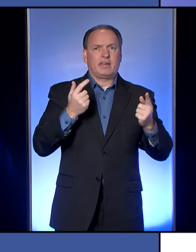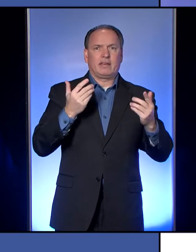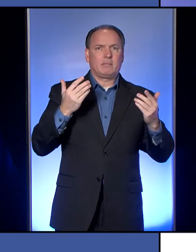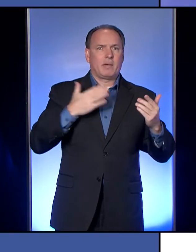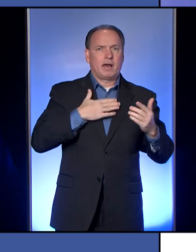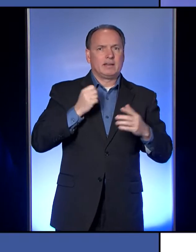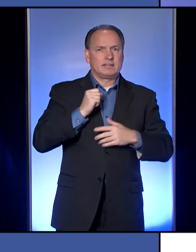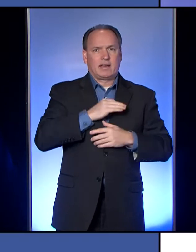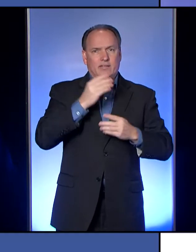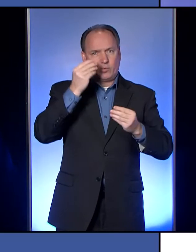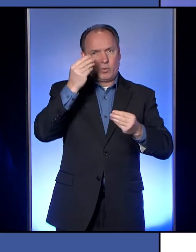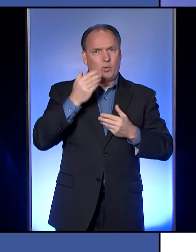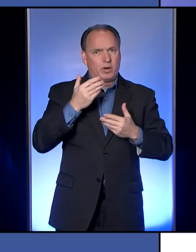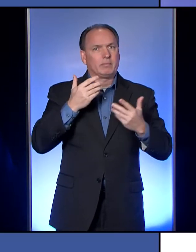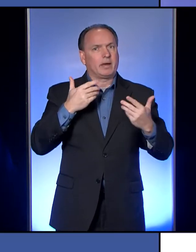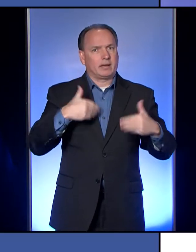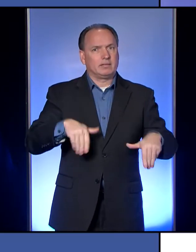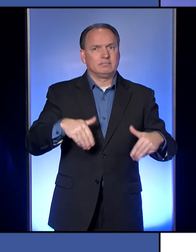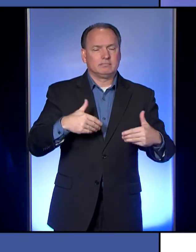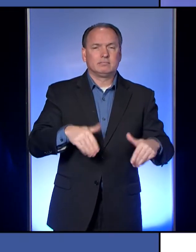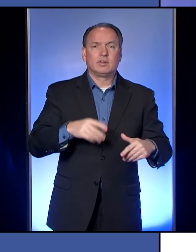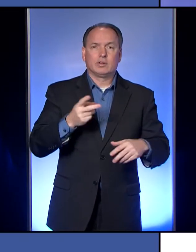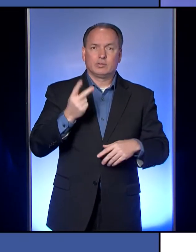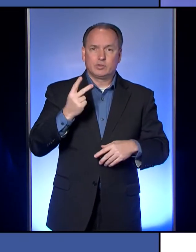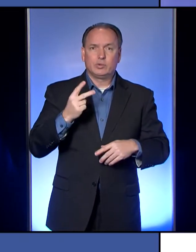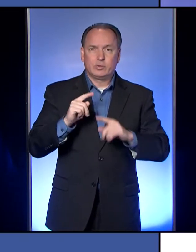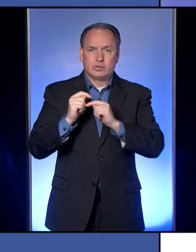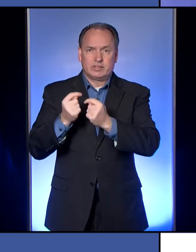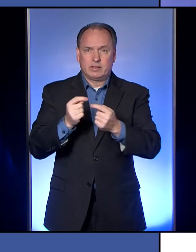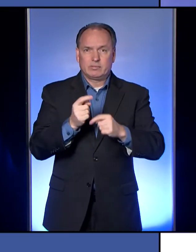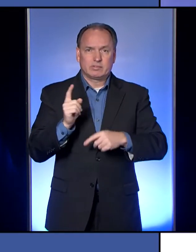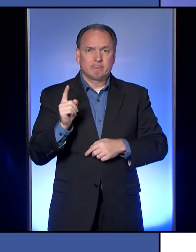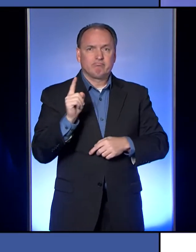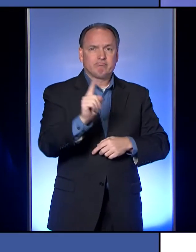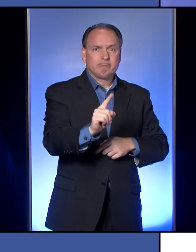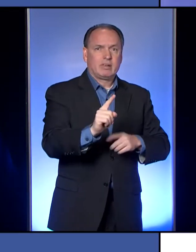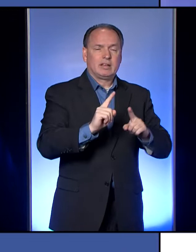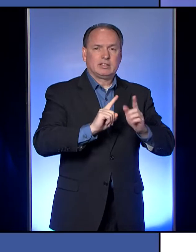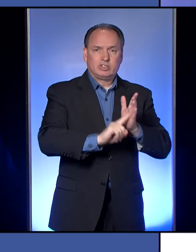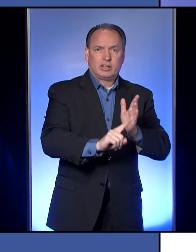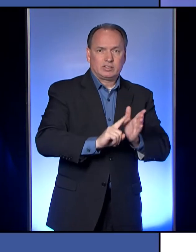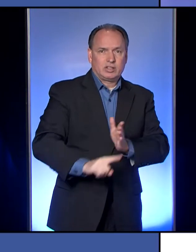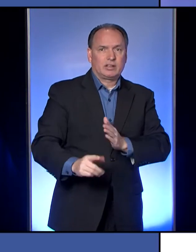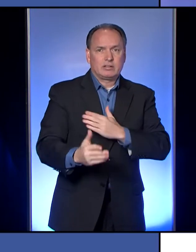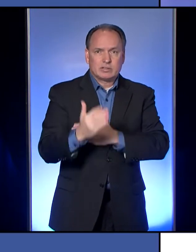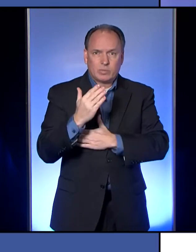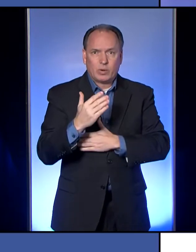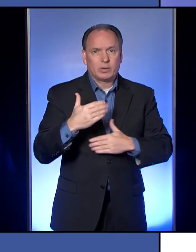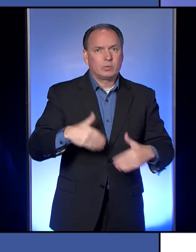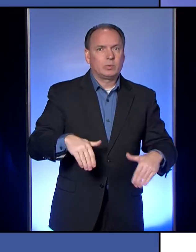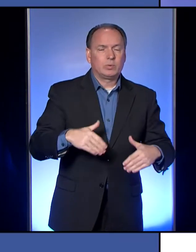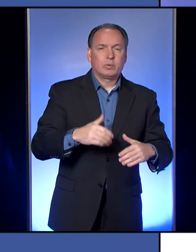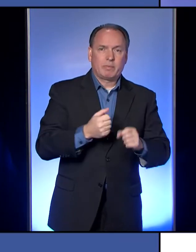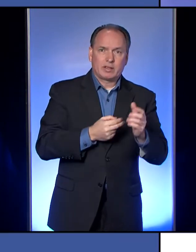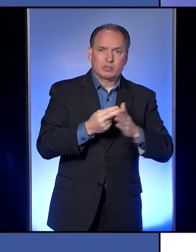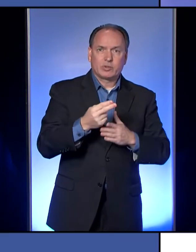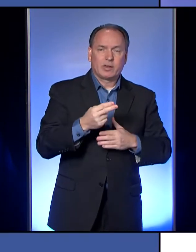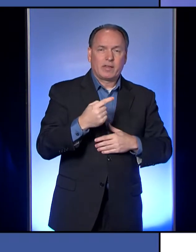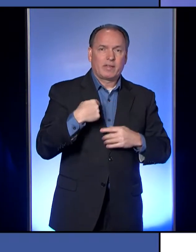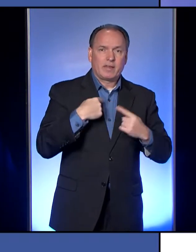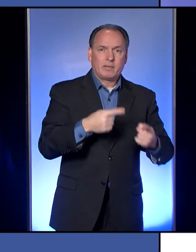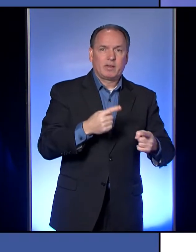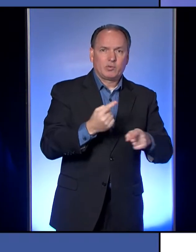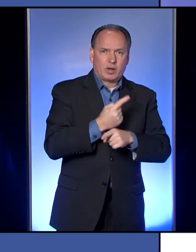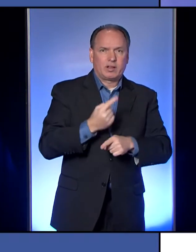has reported back. And we had two enforcement teams that went out, uh, this morning to make sure, but they had been having